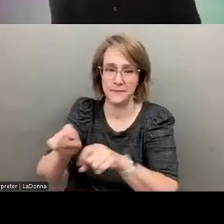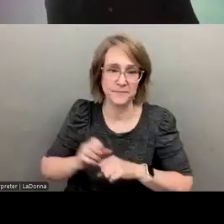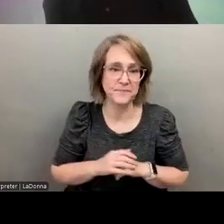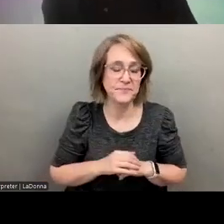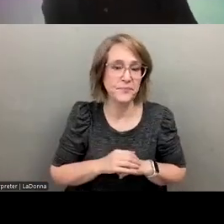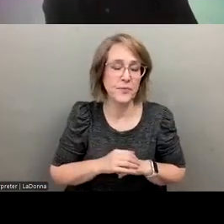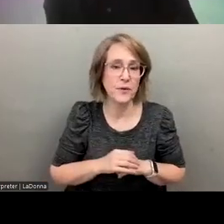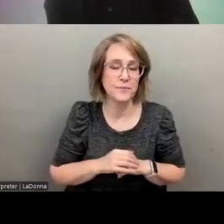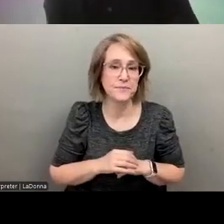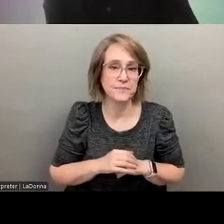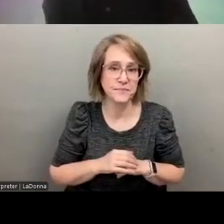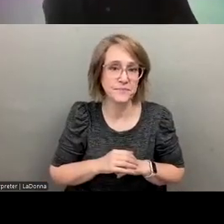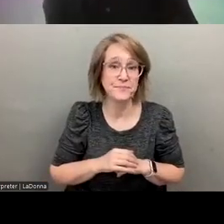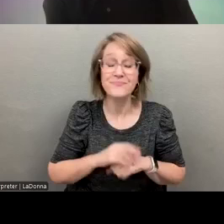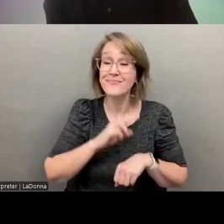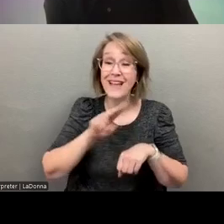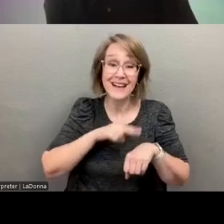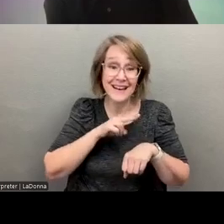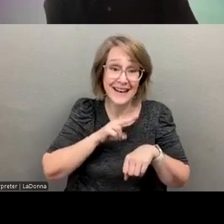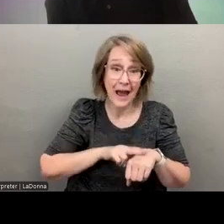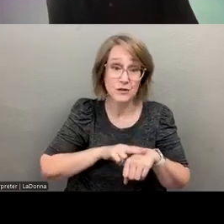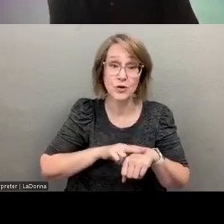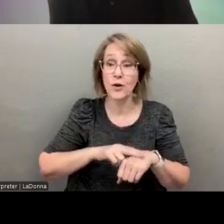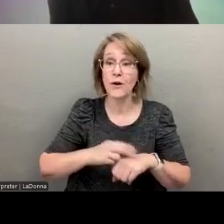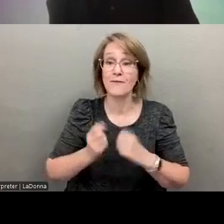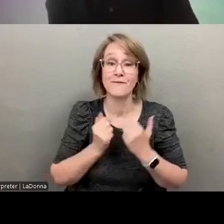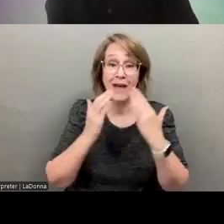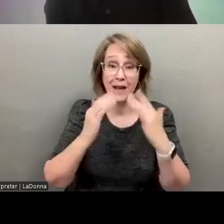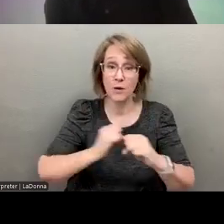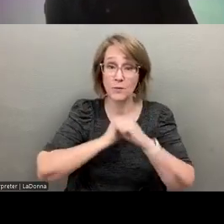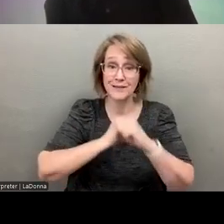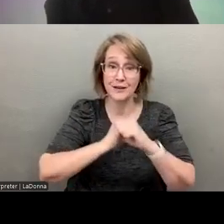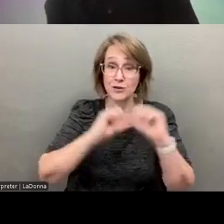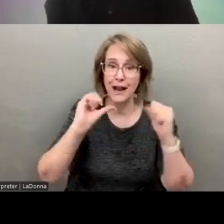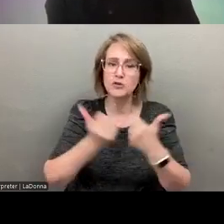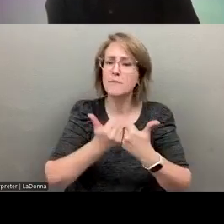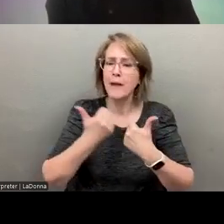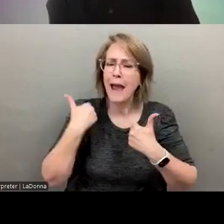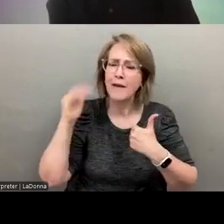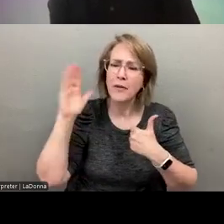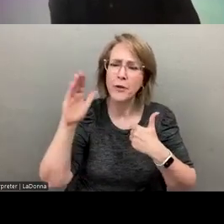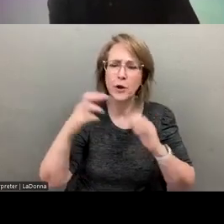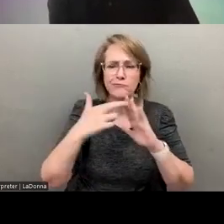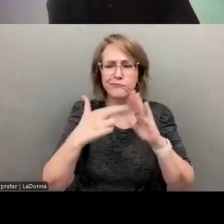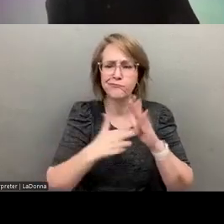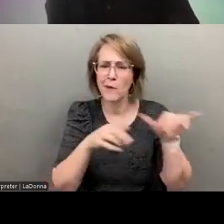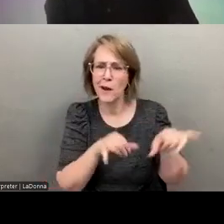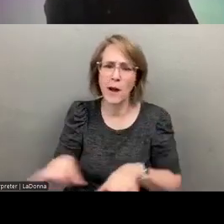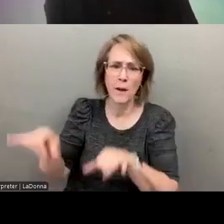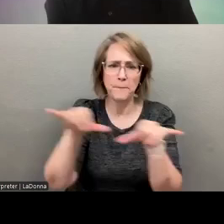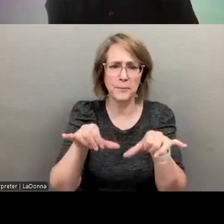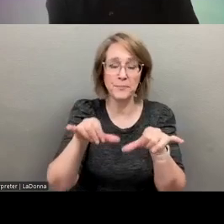Meanwhile, the national fire protection agency has set some standards for, uh, how quickly